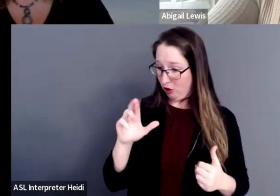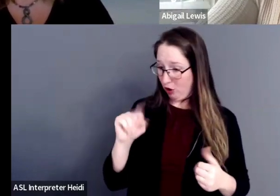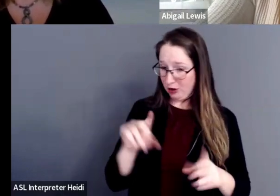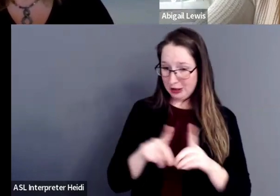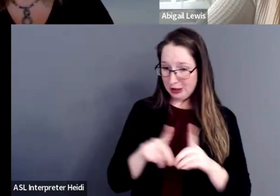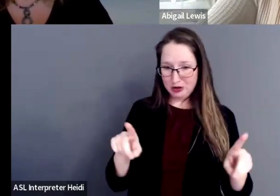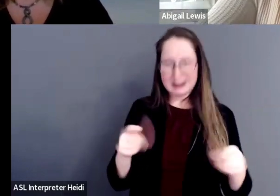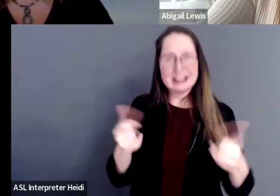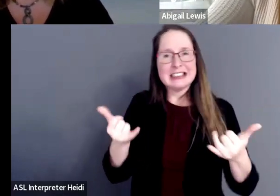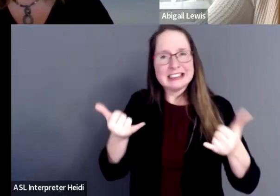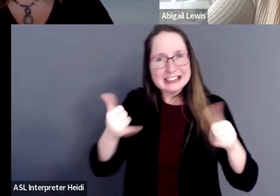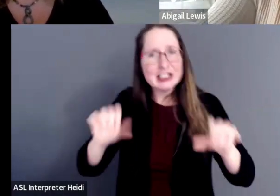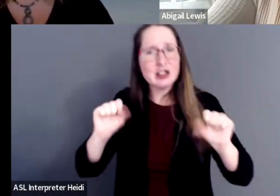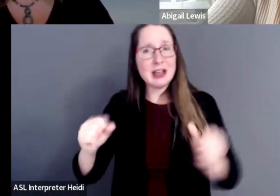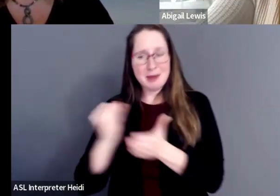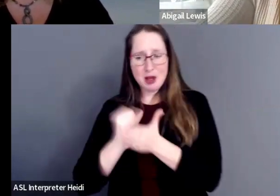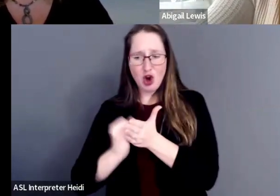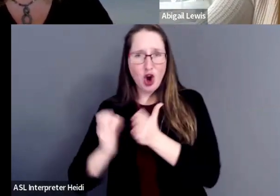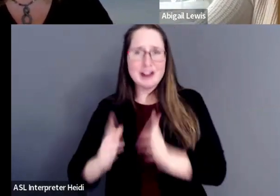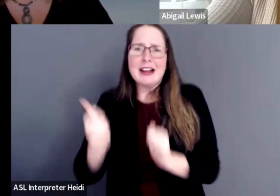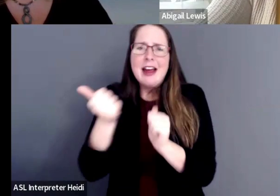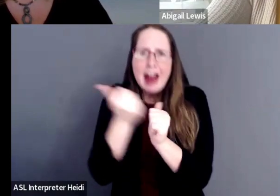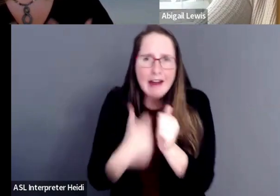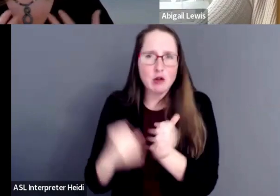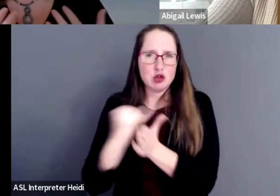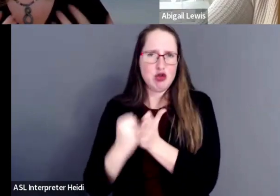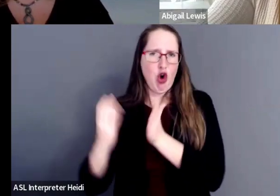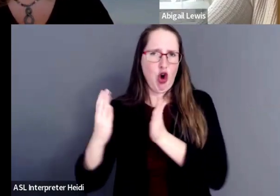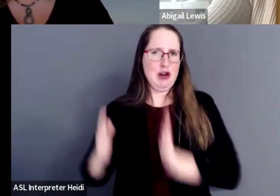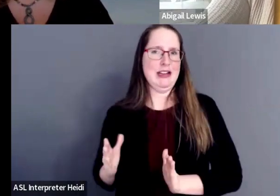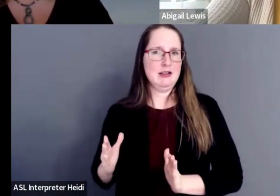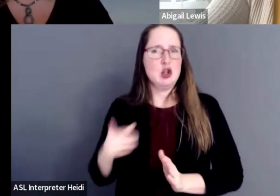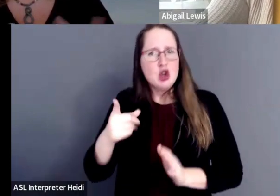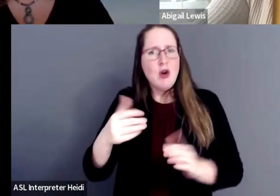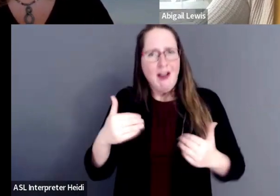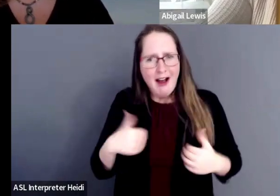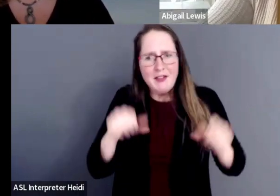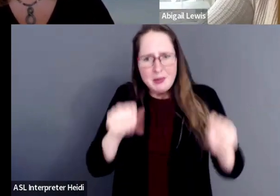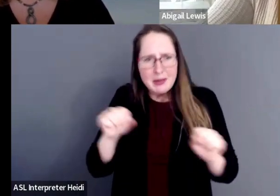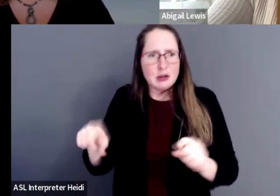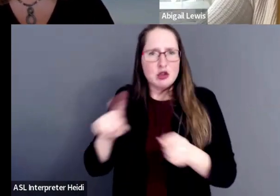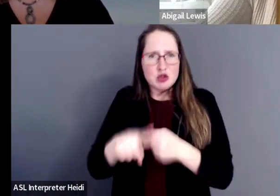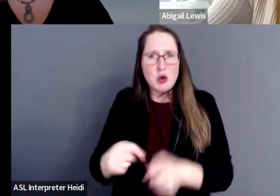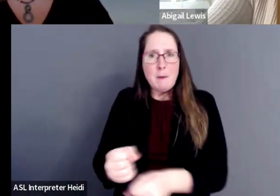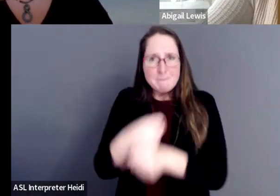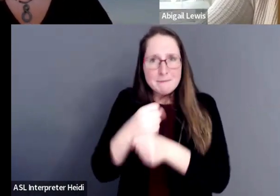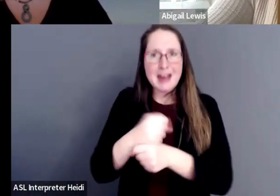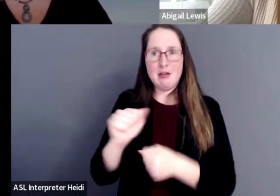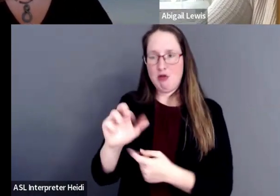can still be an artist. Everybody is an artist. Everybody has the potential to make art.